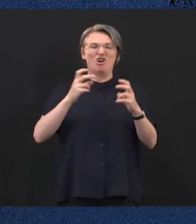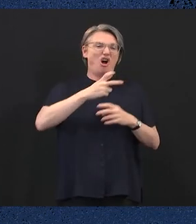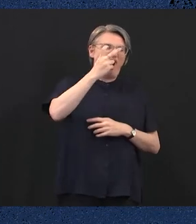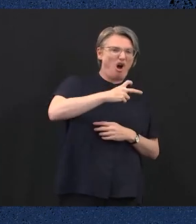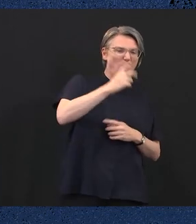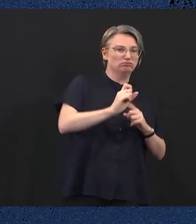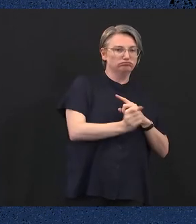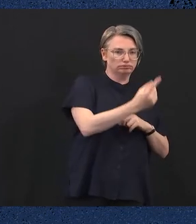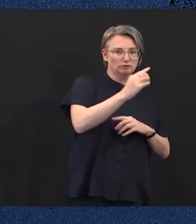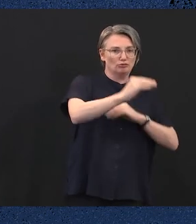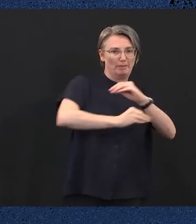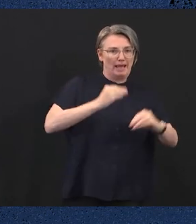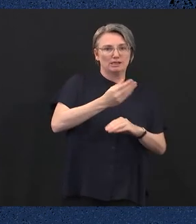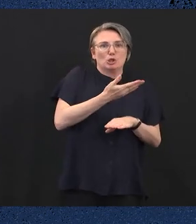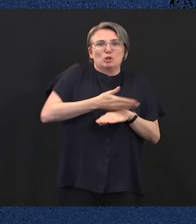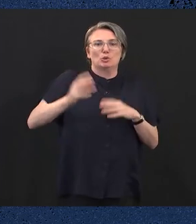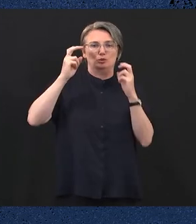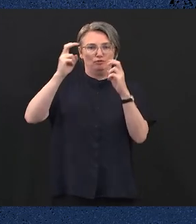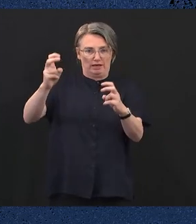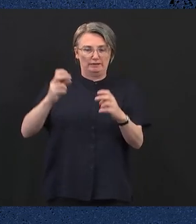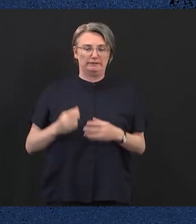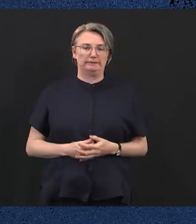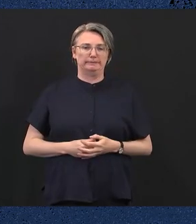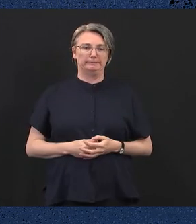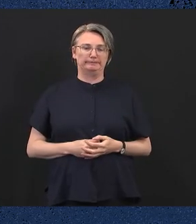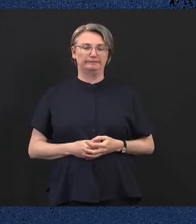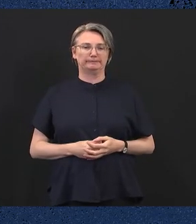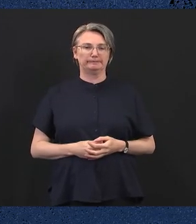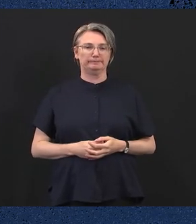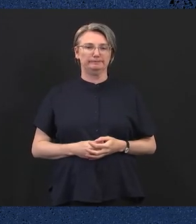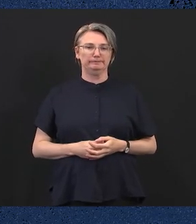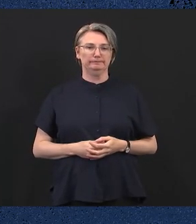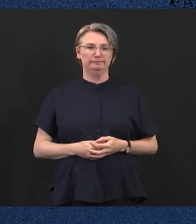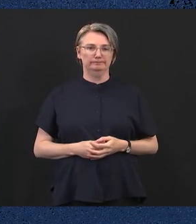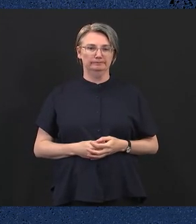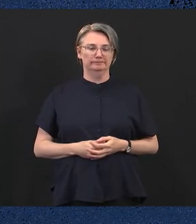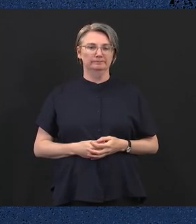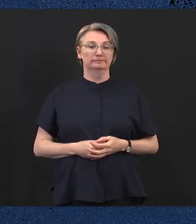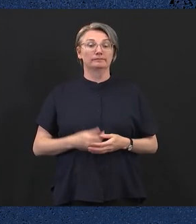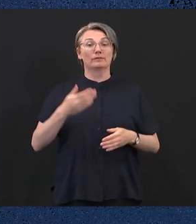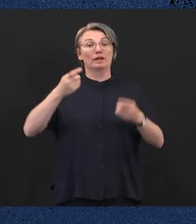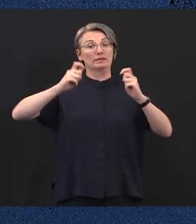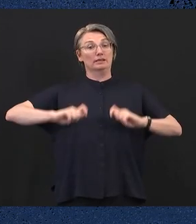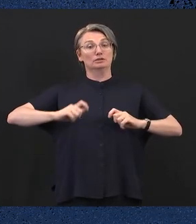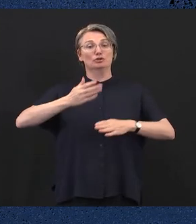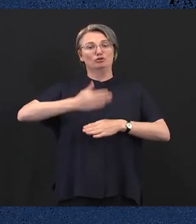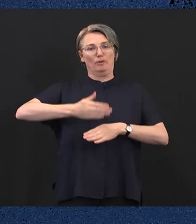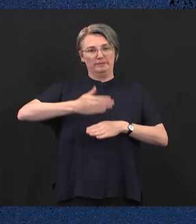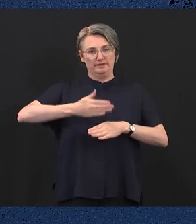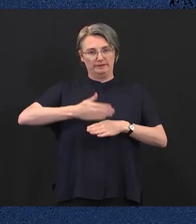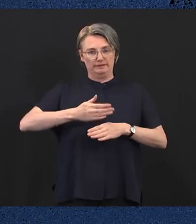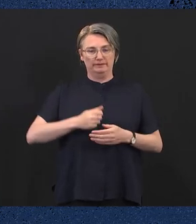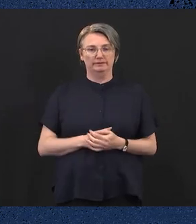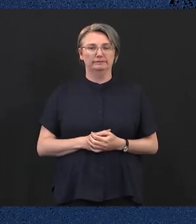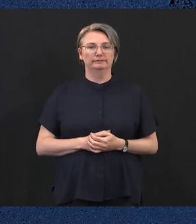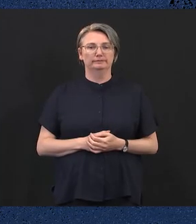so that there are enough trains to run these additional services. jobs. The government believes that